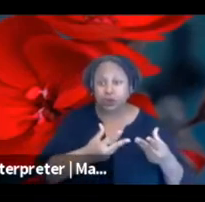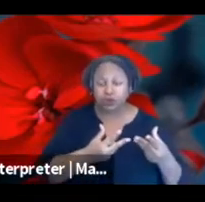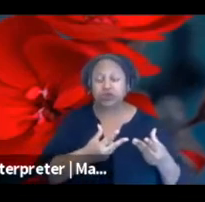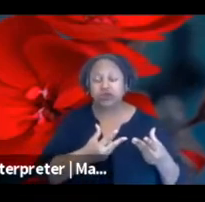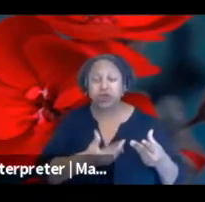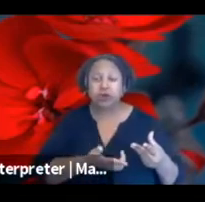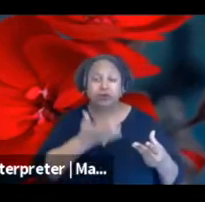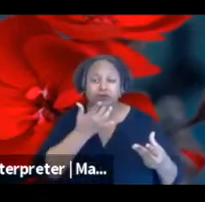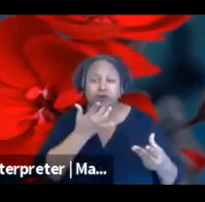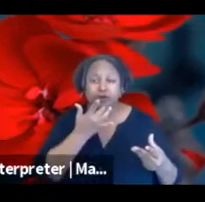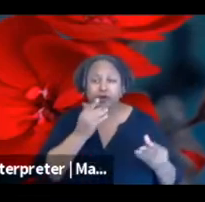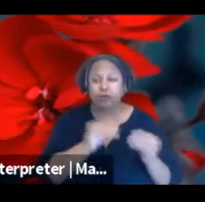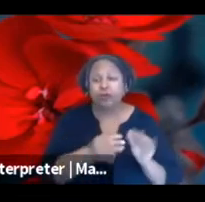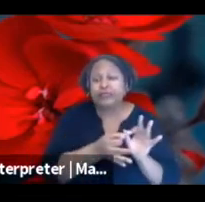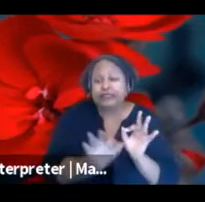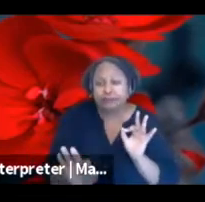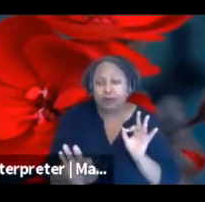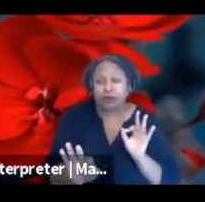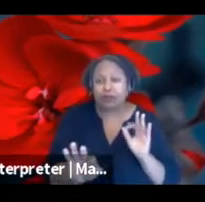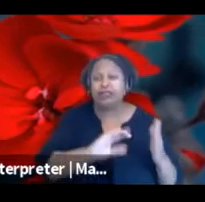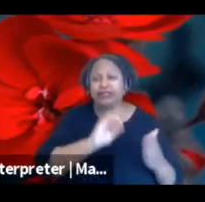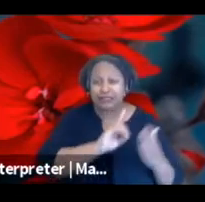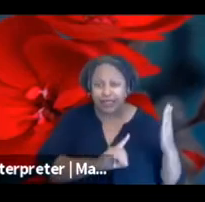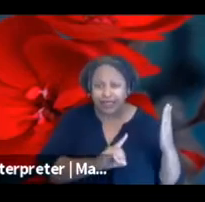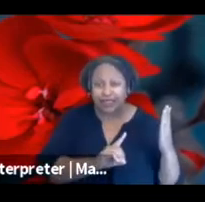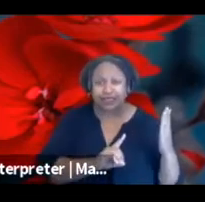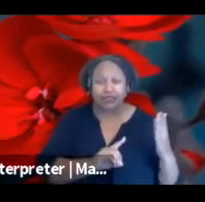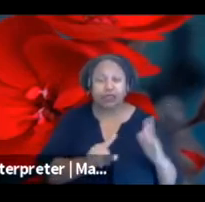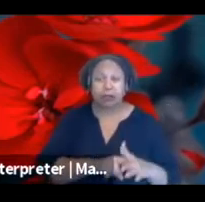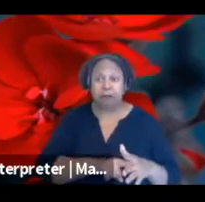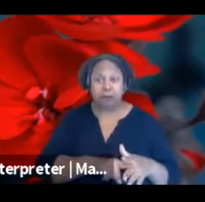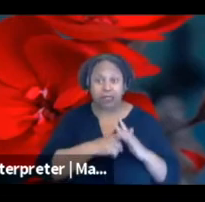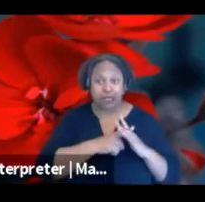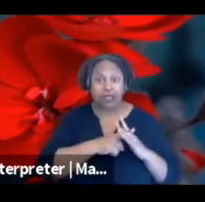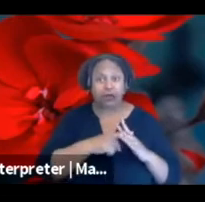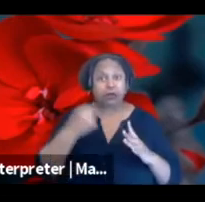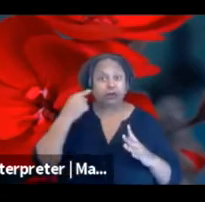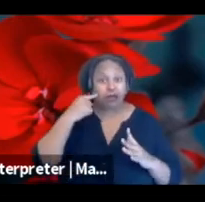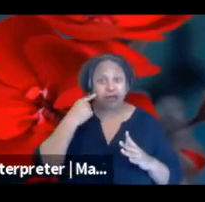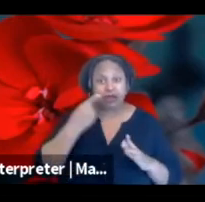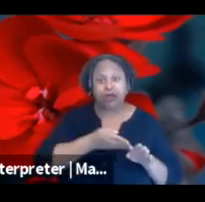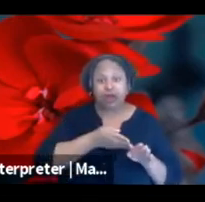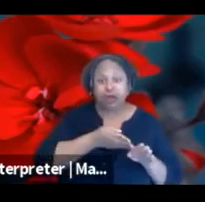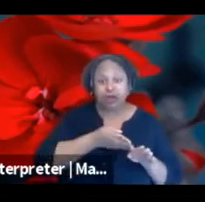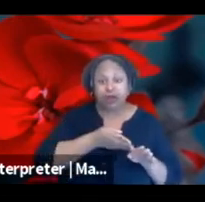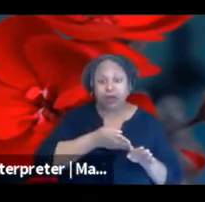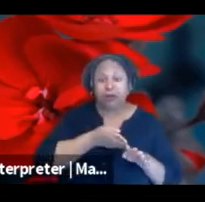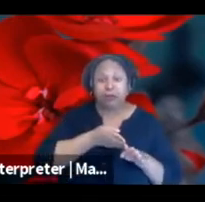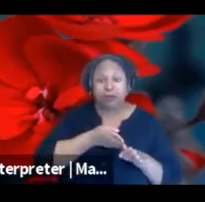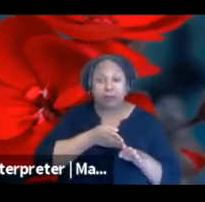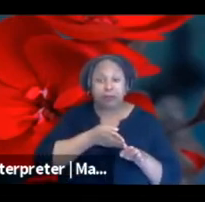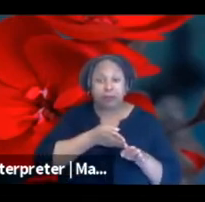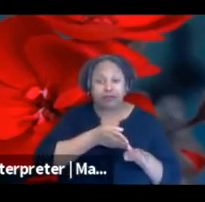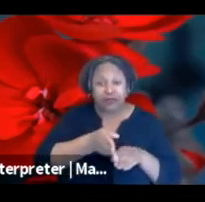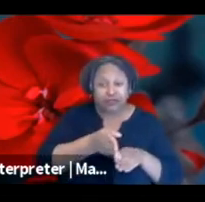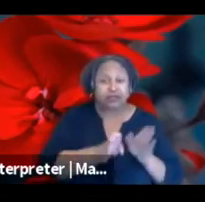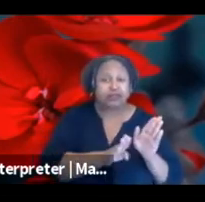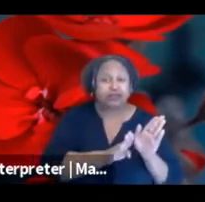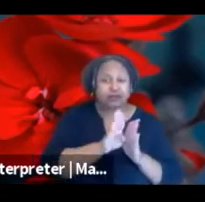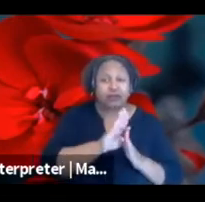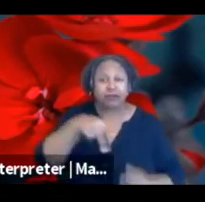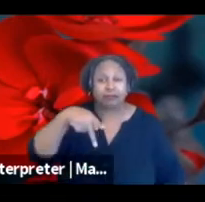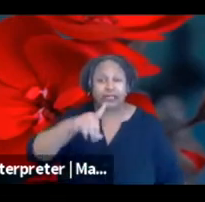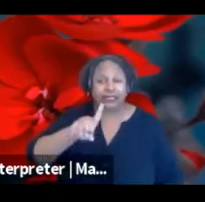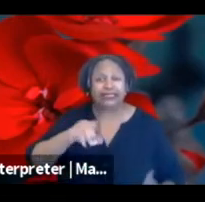version of the design. Originally, we had proposed for professional development to be a separate component and that would have